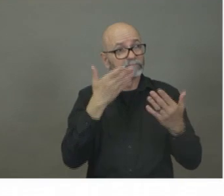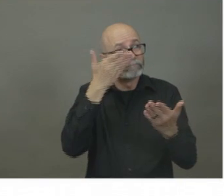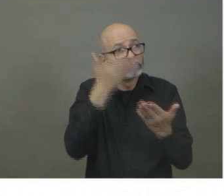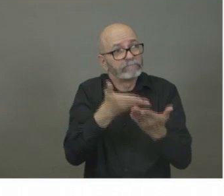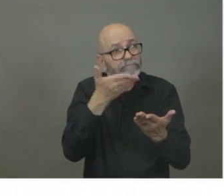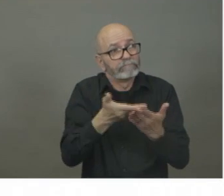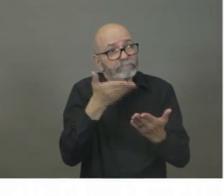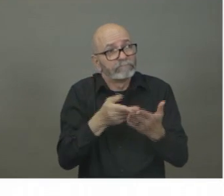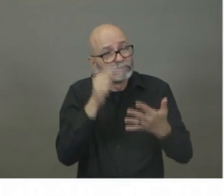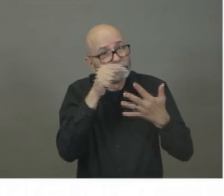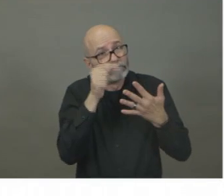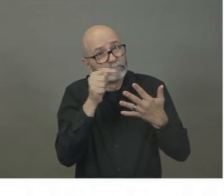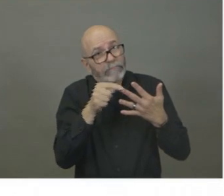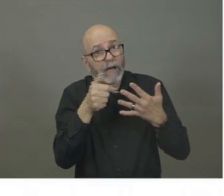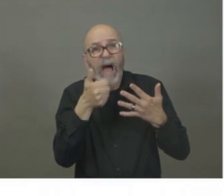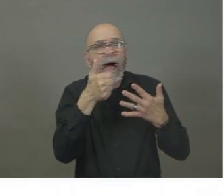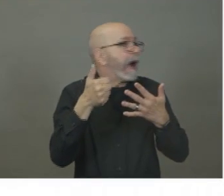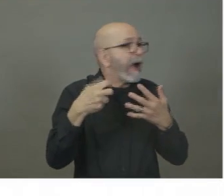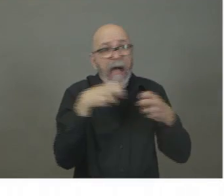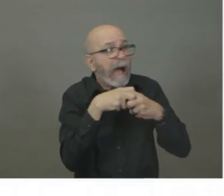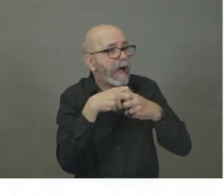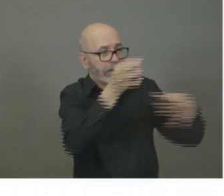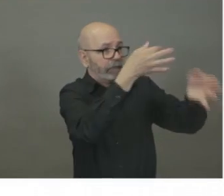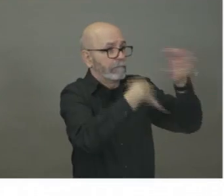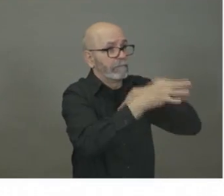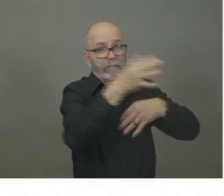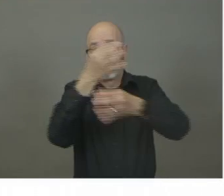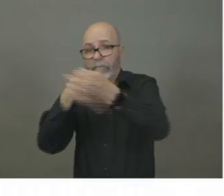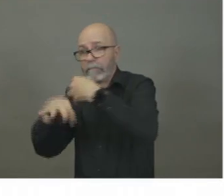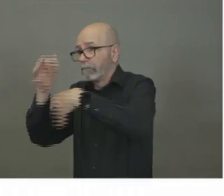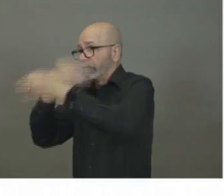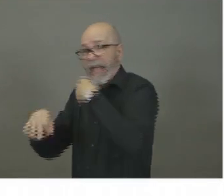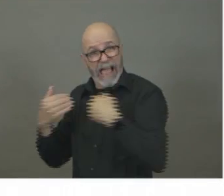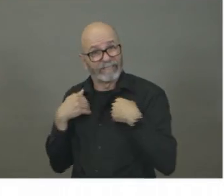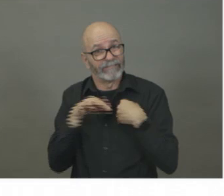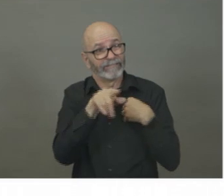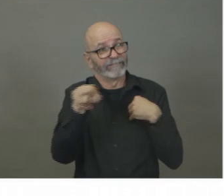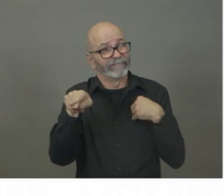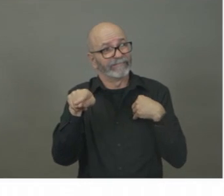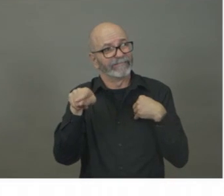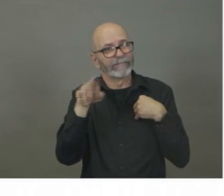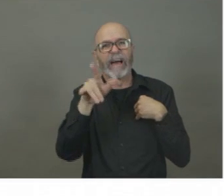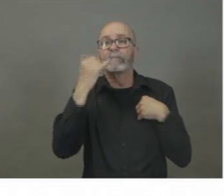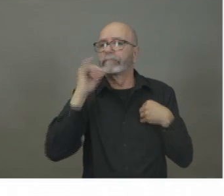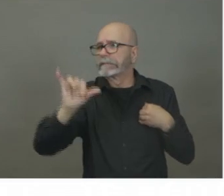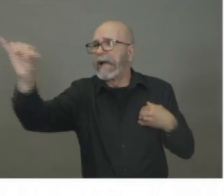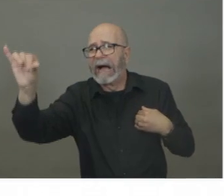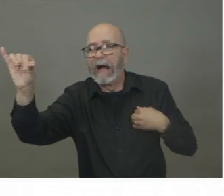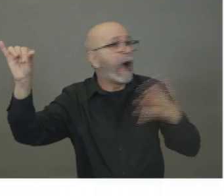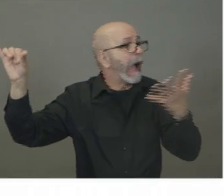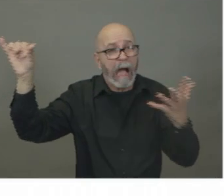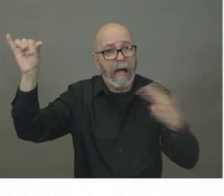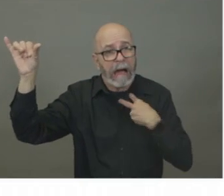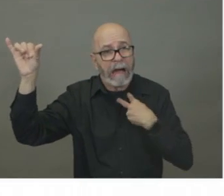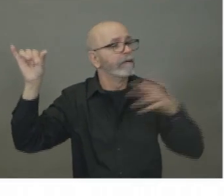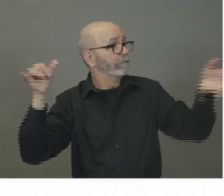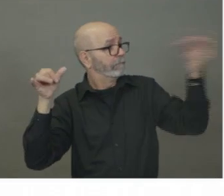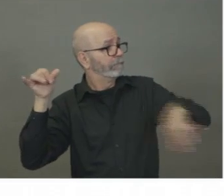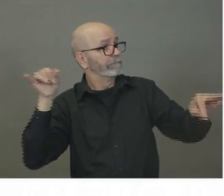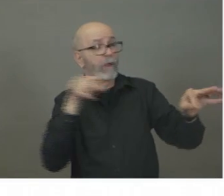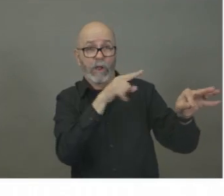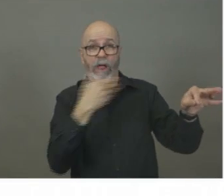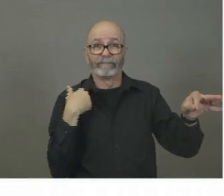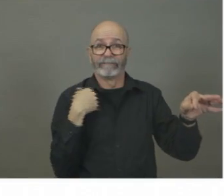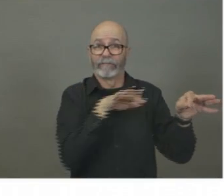to be able to fill in during their self-isolation? So we've worked with our partners across the province, whether it's long-term